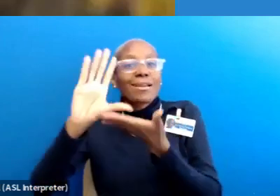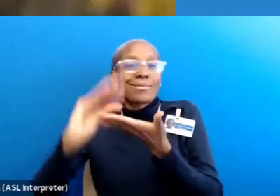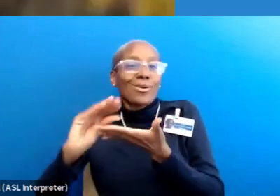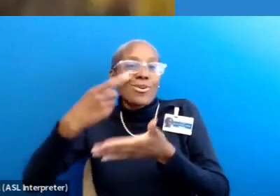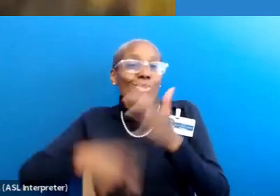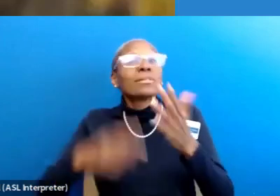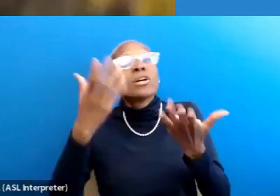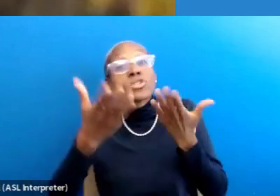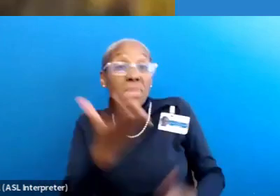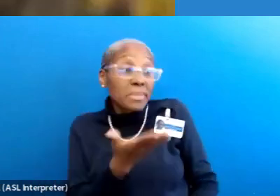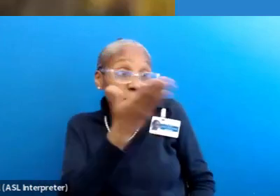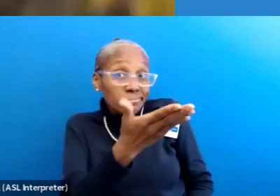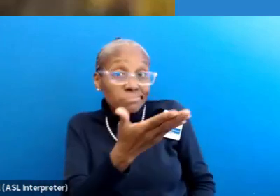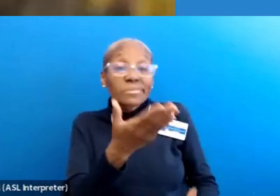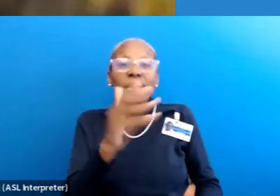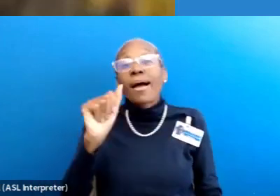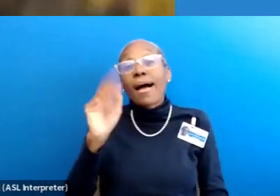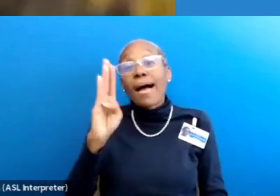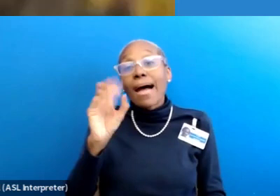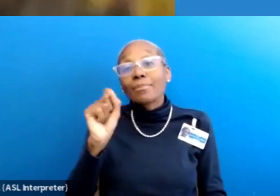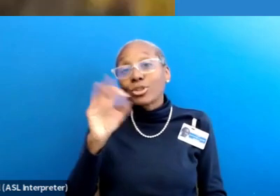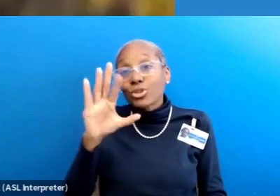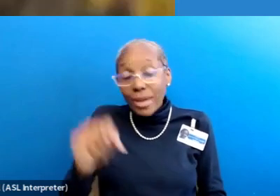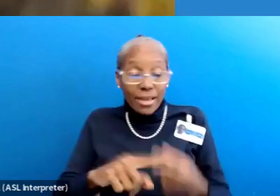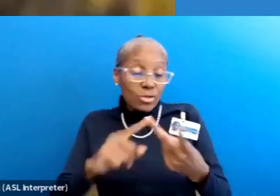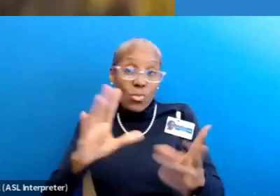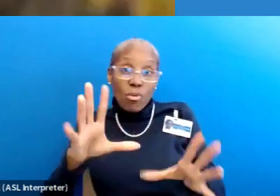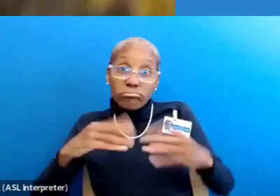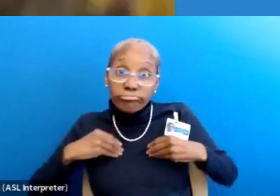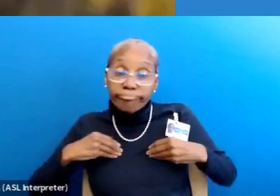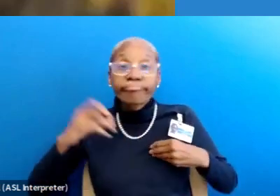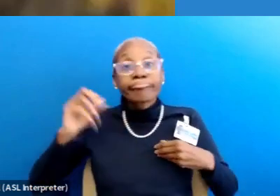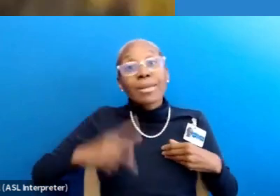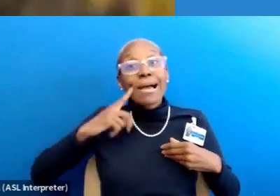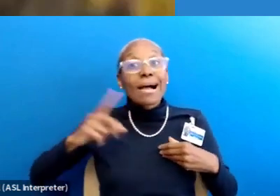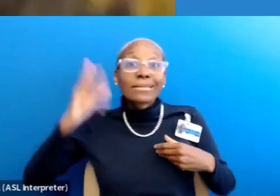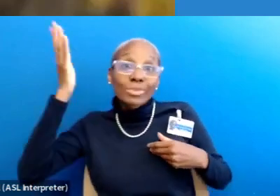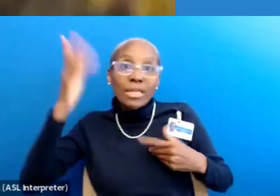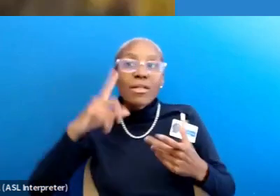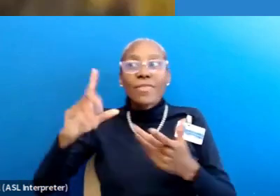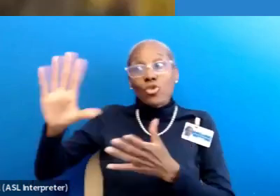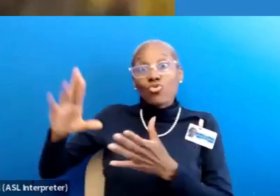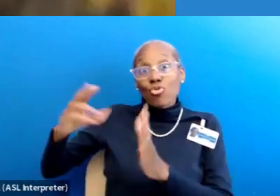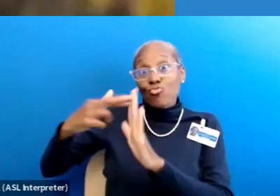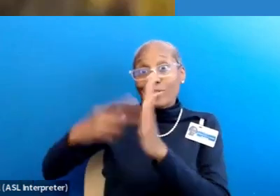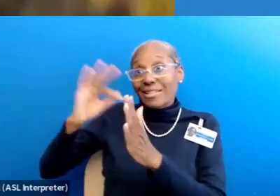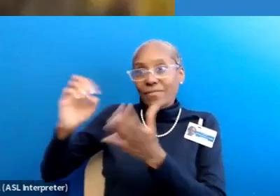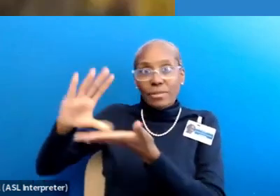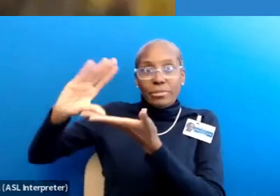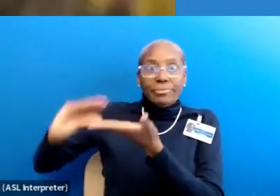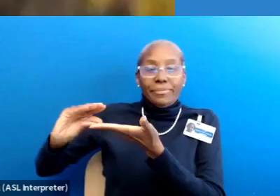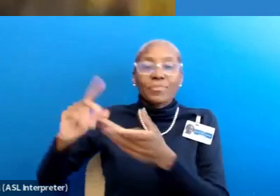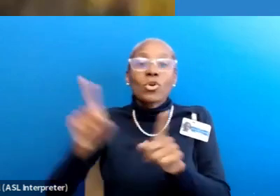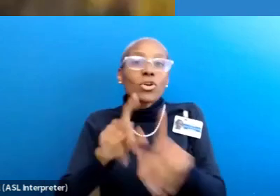Submitting an abstract and being accepted as a presenter at a conference could save you hundreds of dollars in registration fees, and at the same